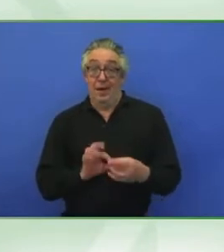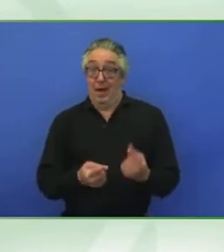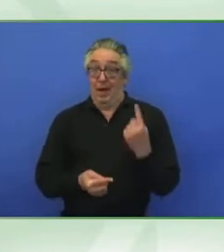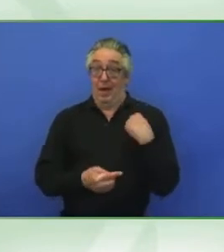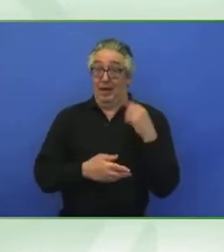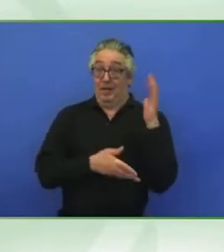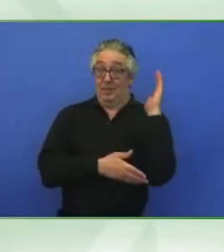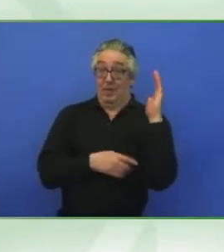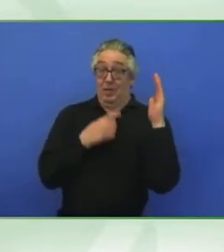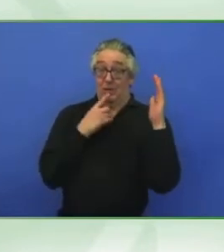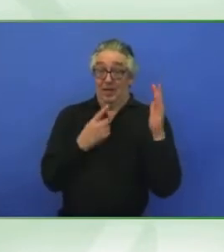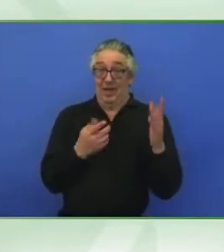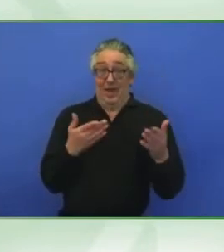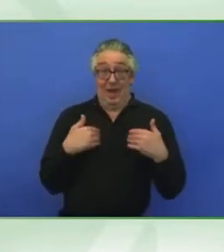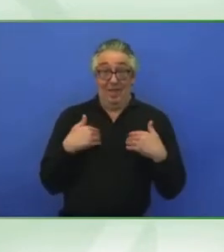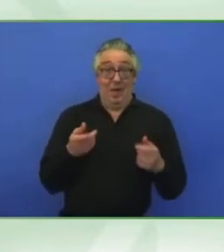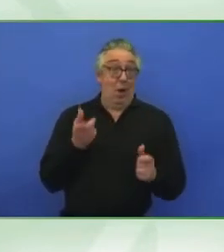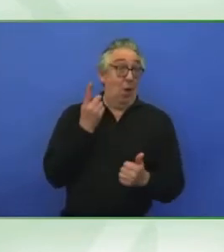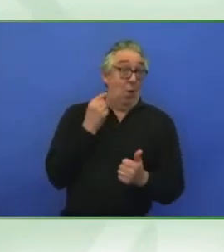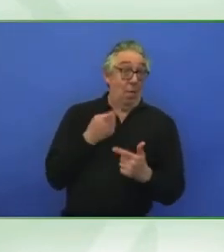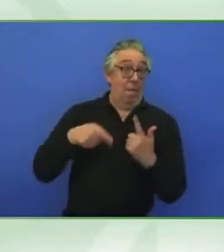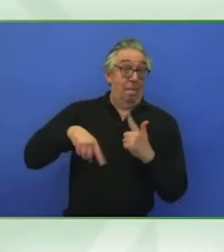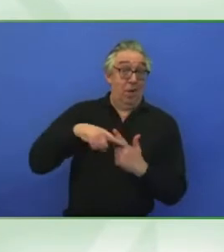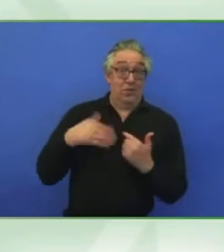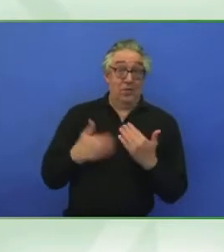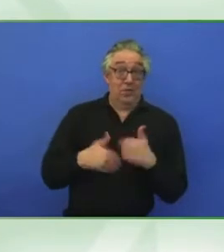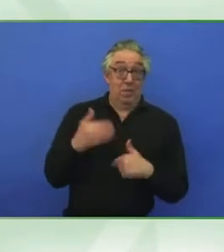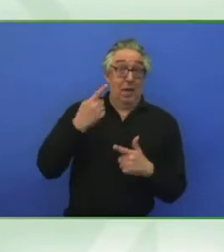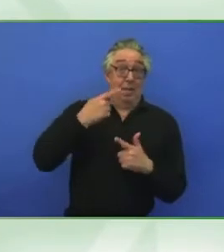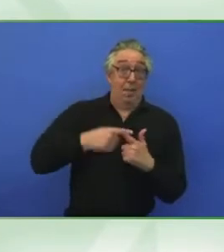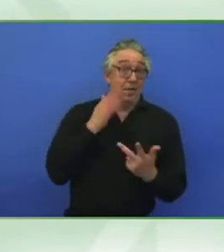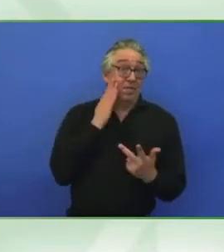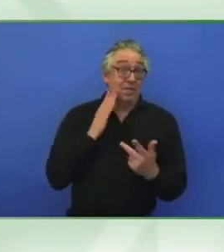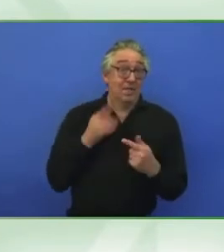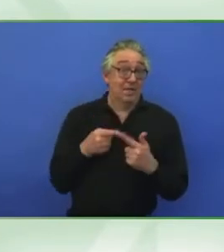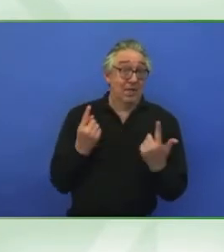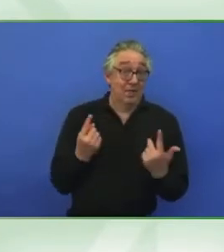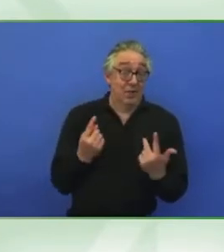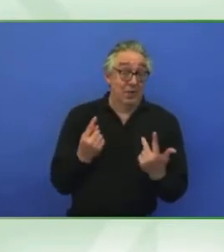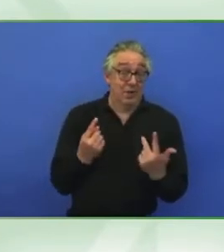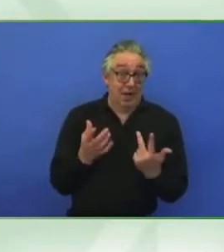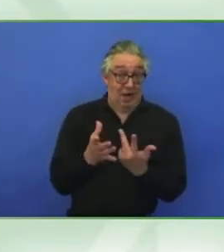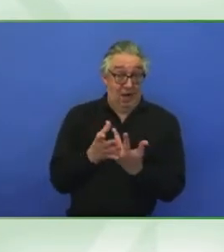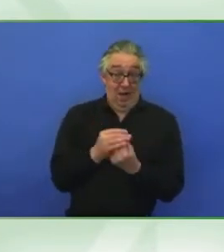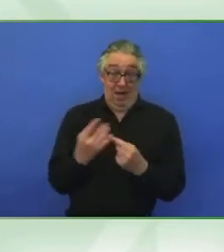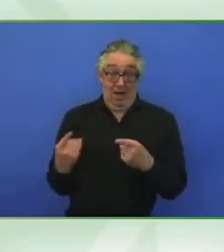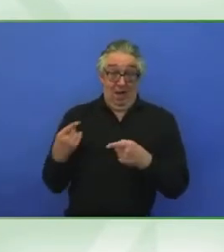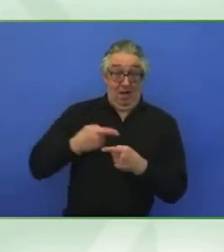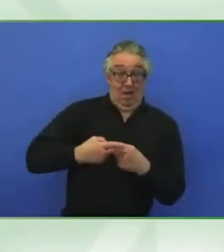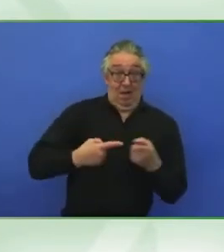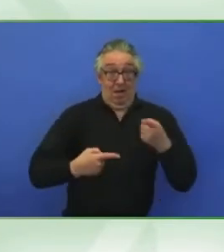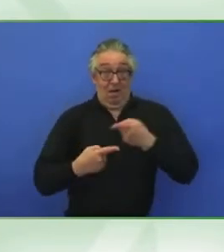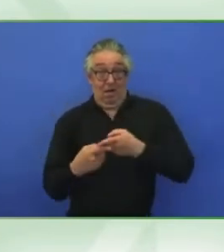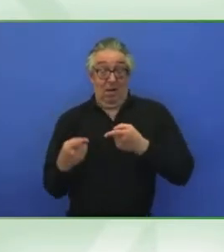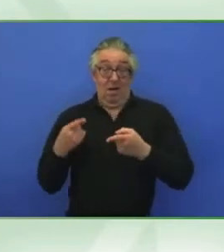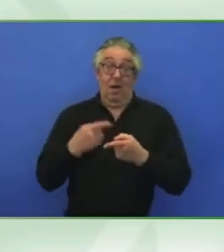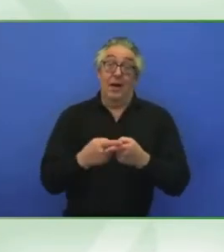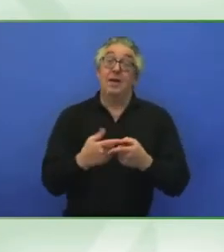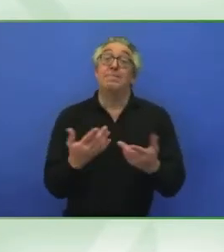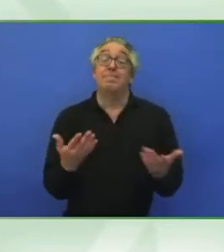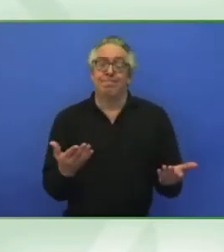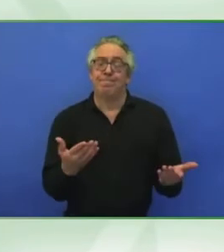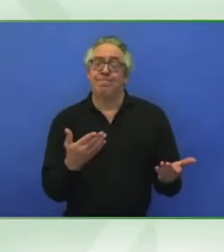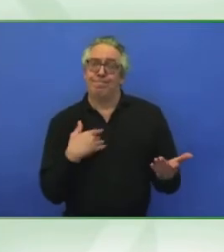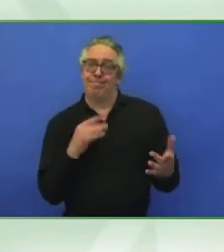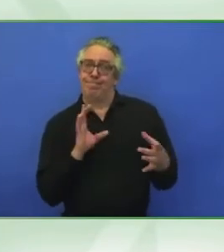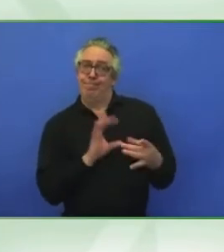I believe that in the Arab world, or